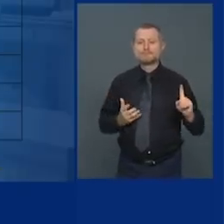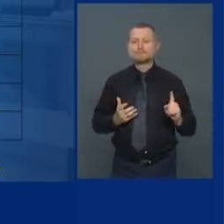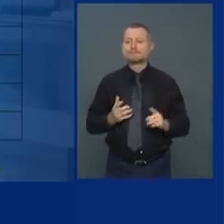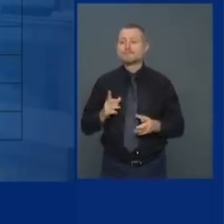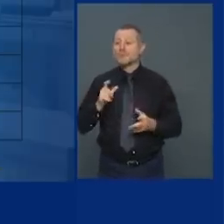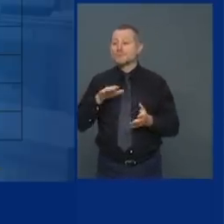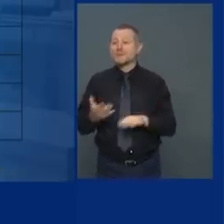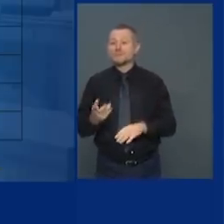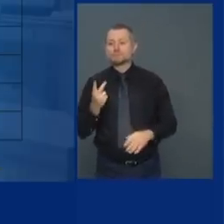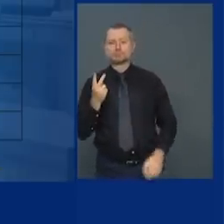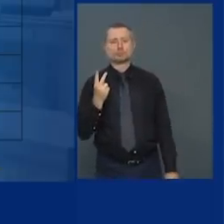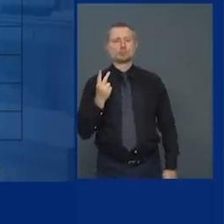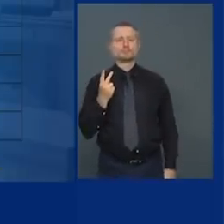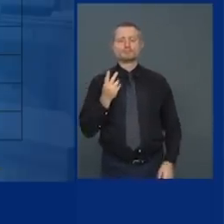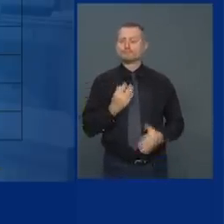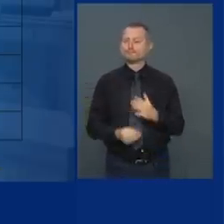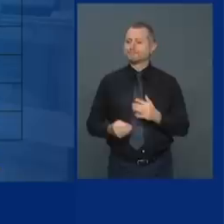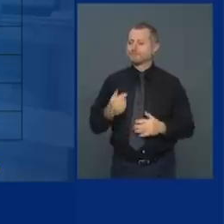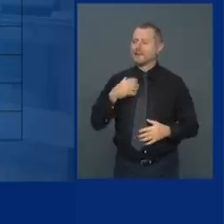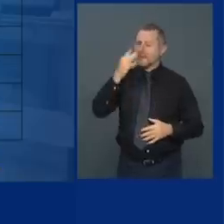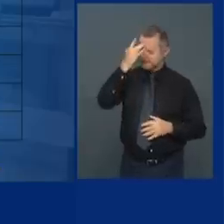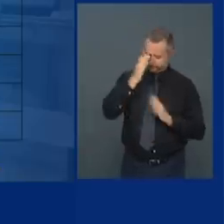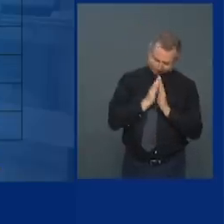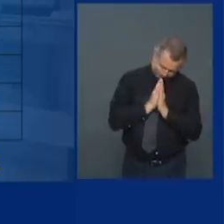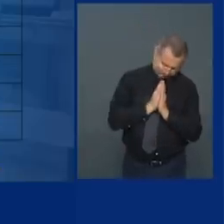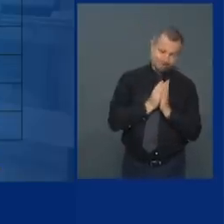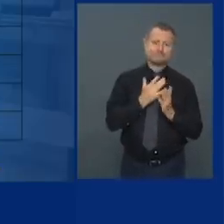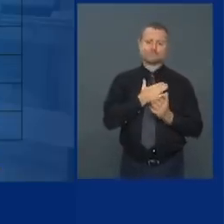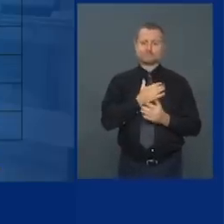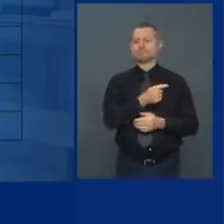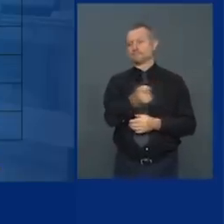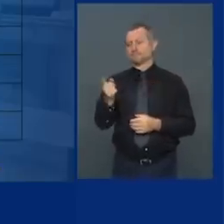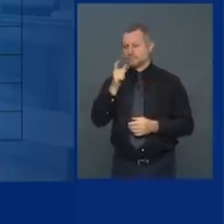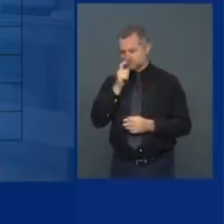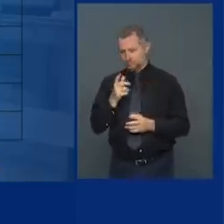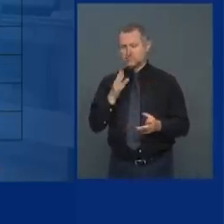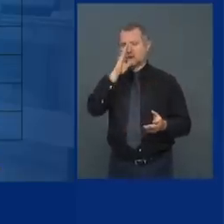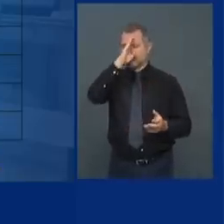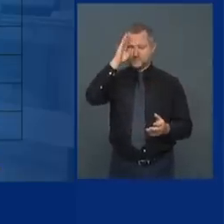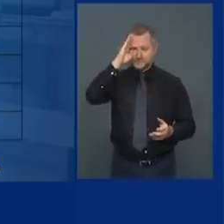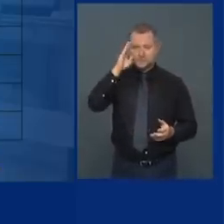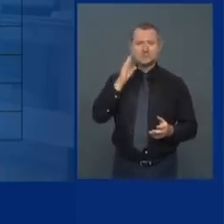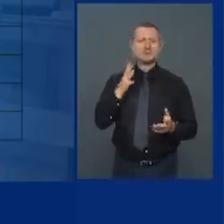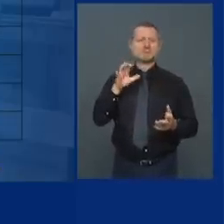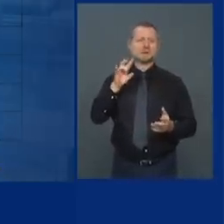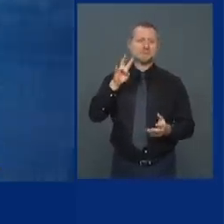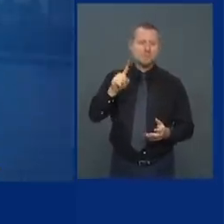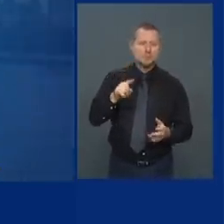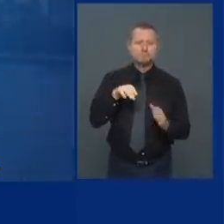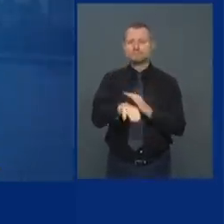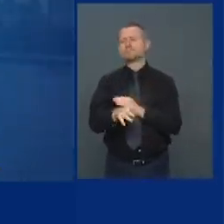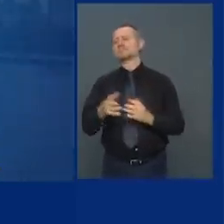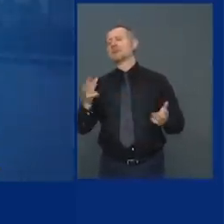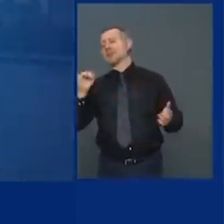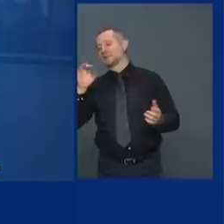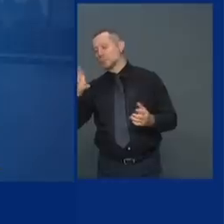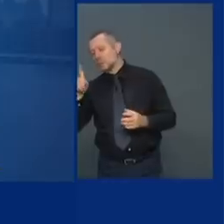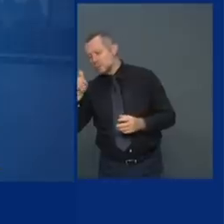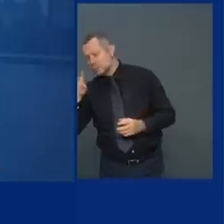They are in our thoughts and prayers. Number of hospitalizations, 571. ICU is 147. Intubation, 61.